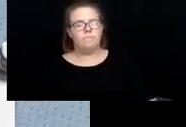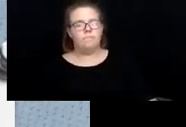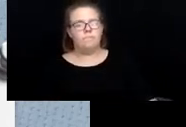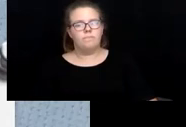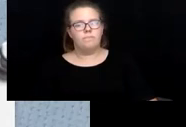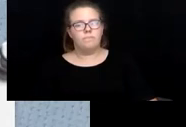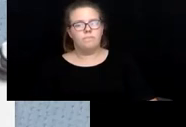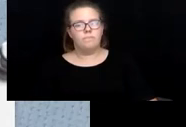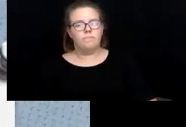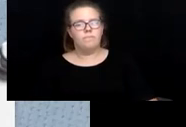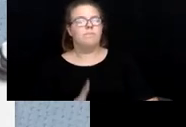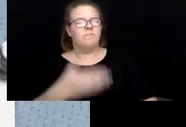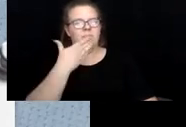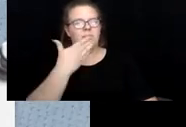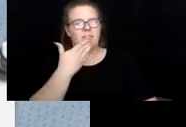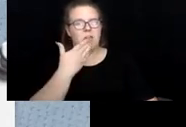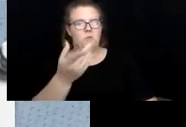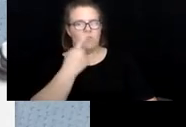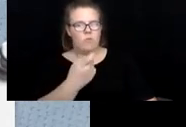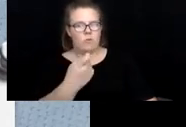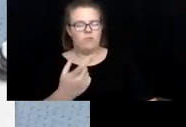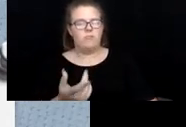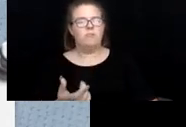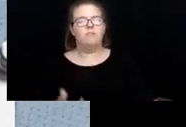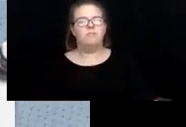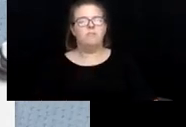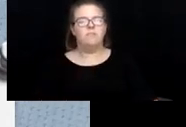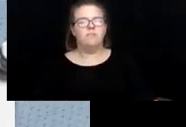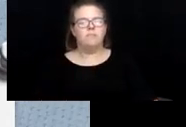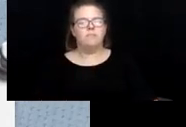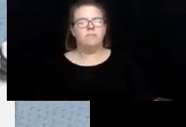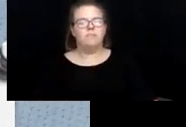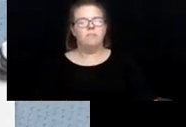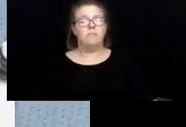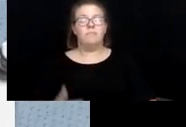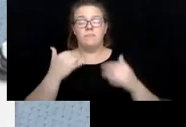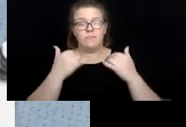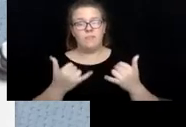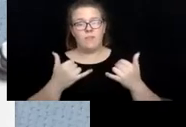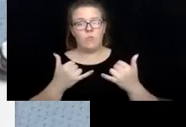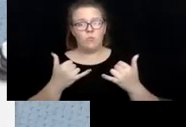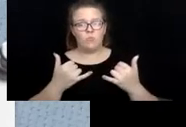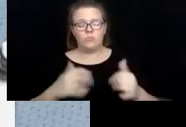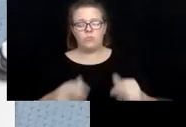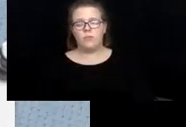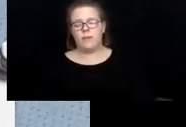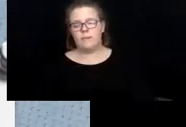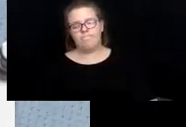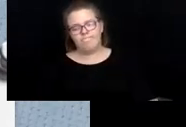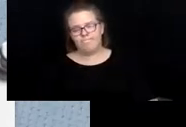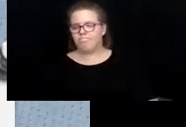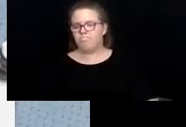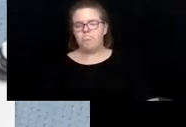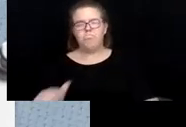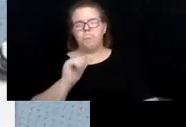Thank you for the question. And at this time, we have not